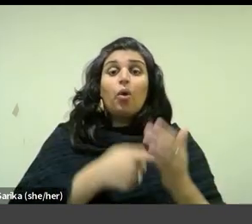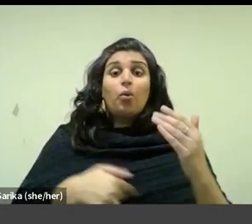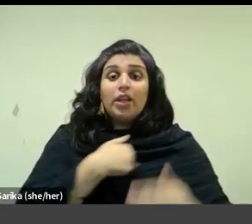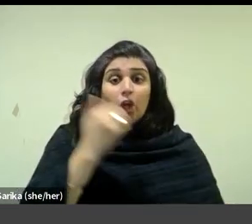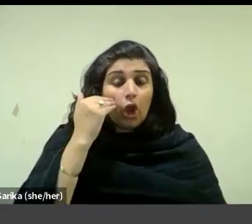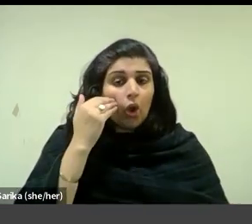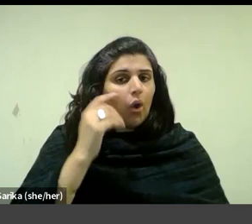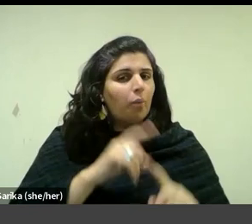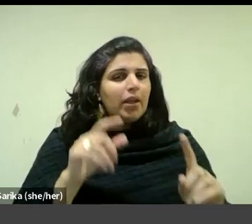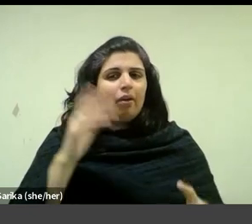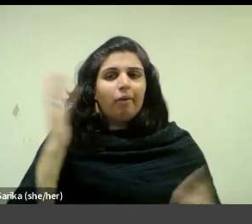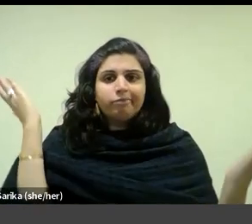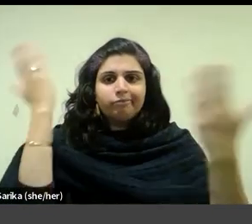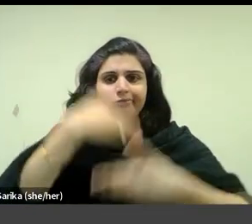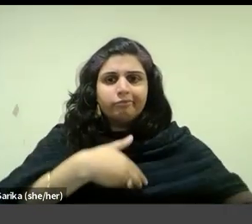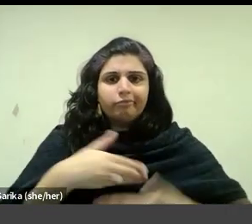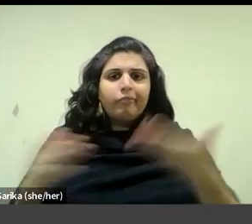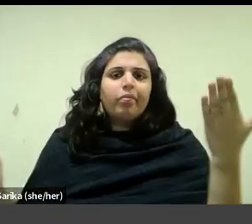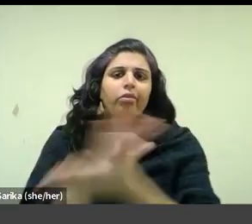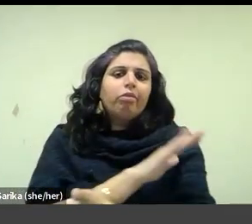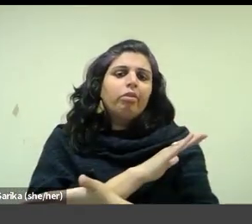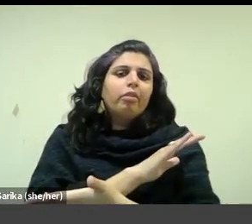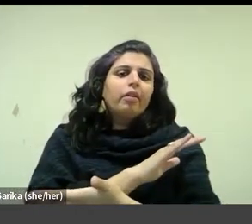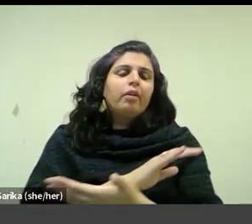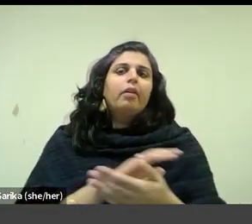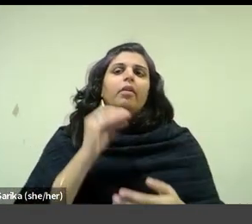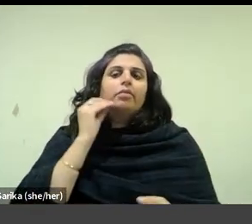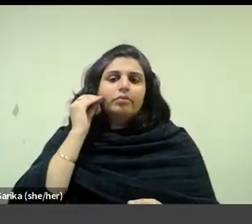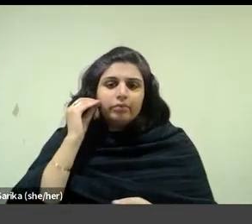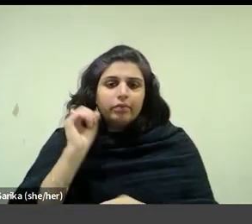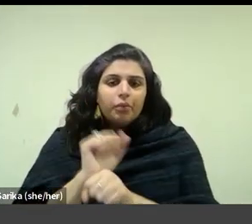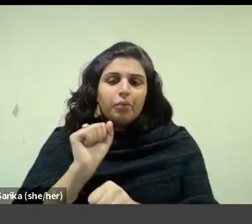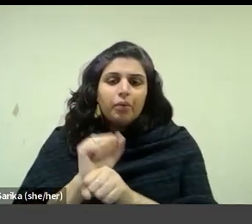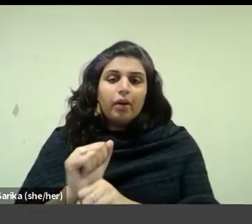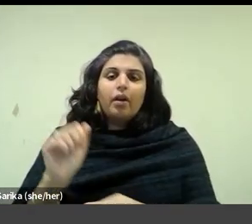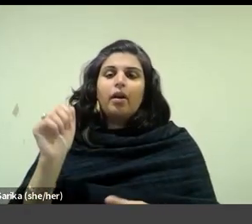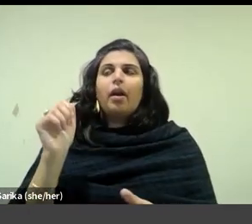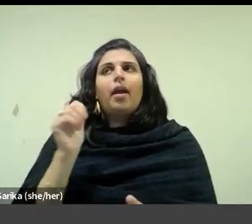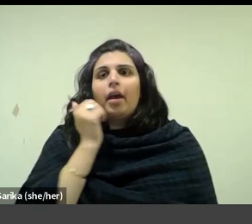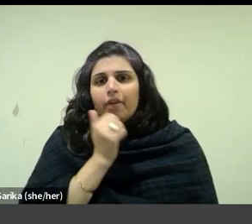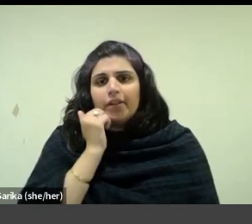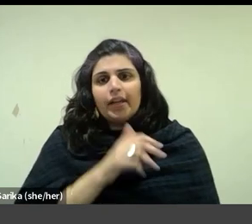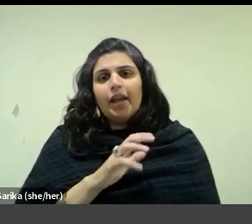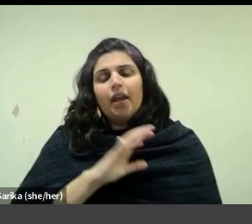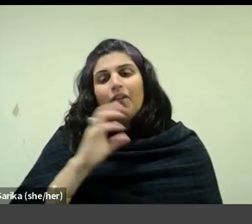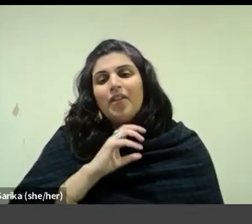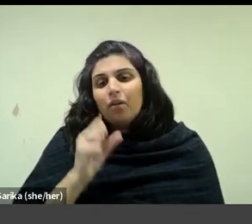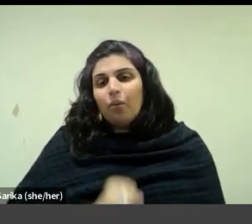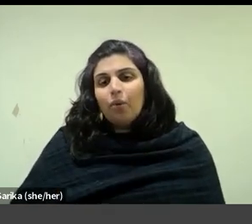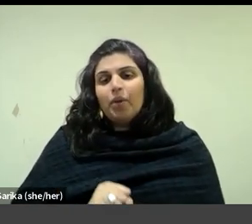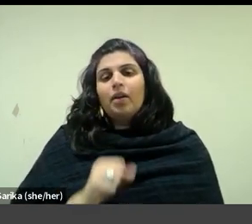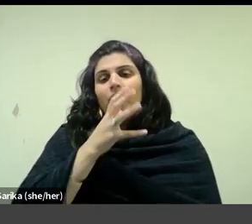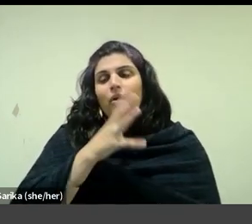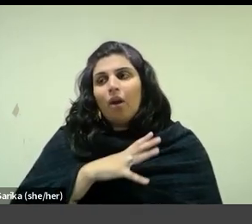productive physical housework of an aging pretty bourgeois woman. But is Voyard somehow in the